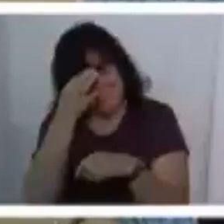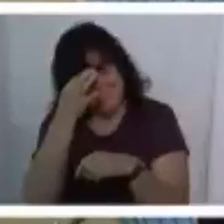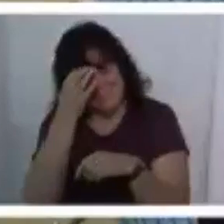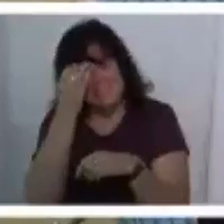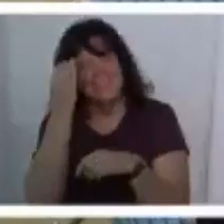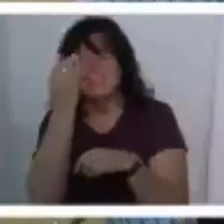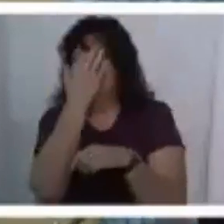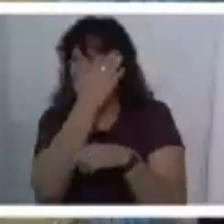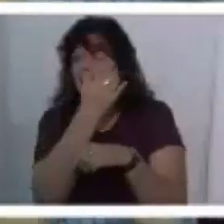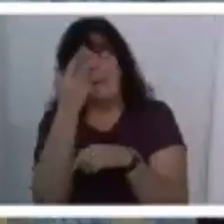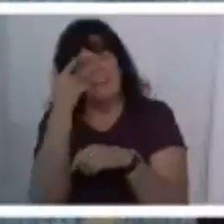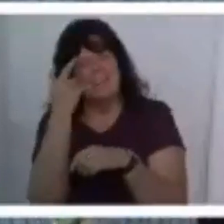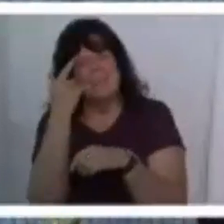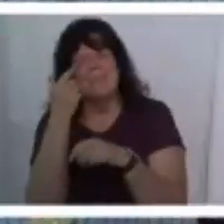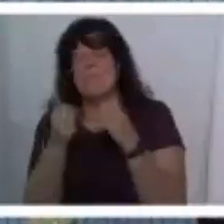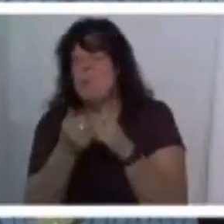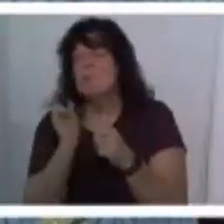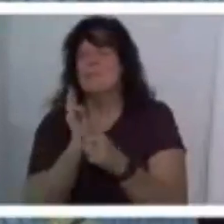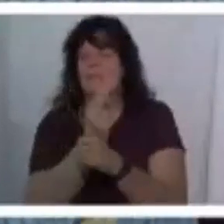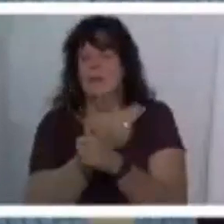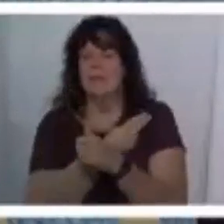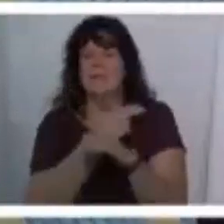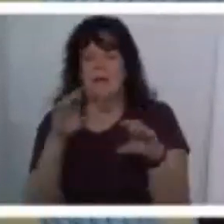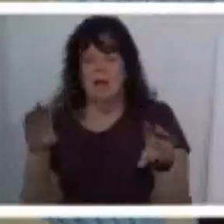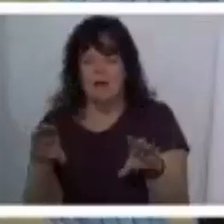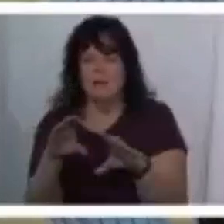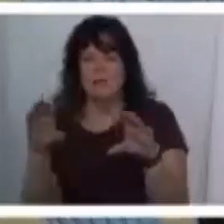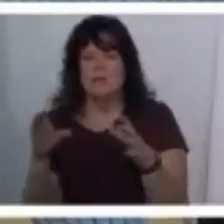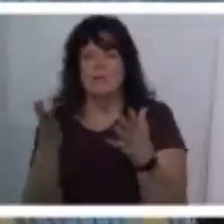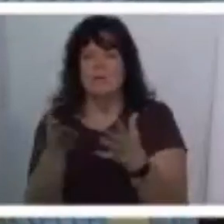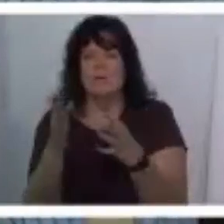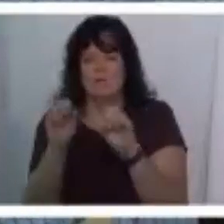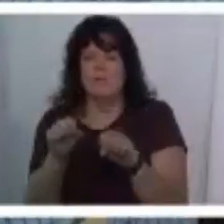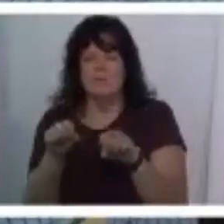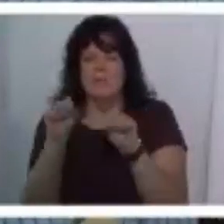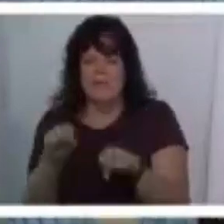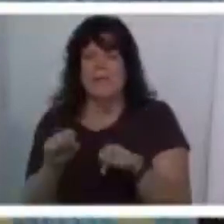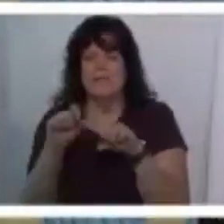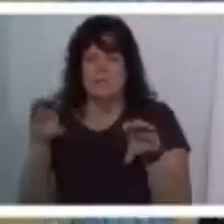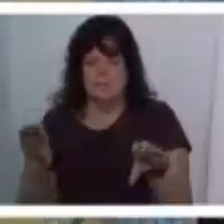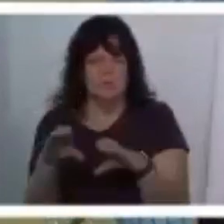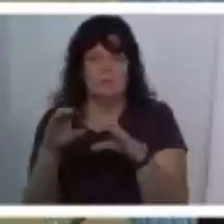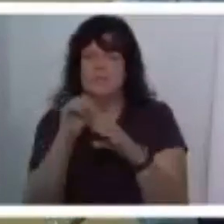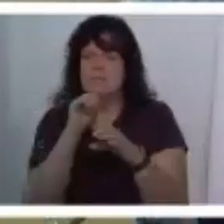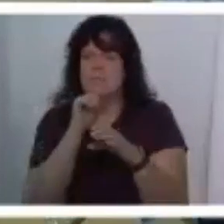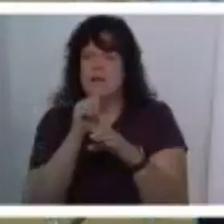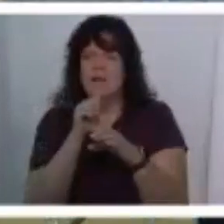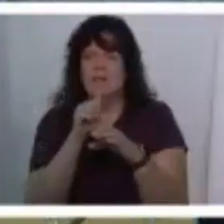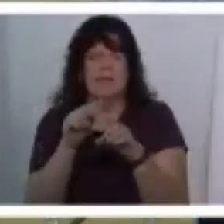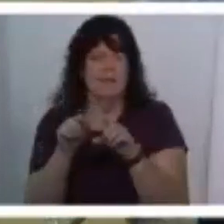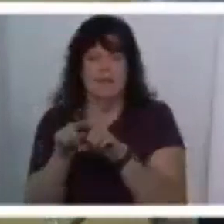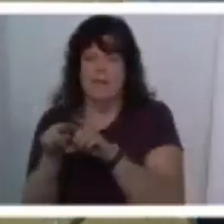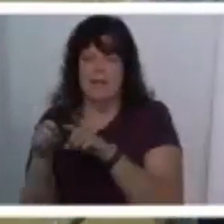that most of us are doing what we reasonably can do it's not like we got